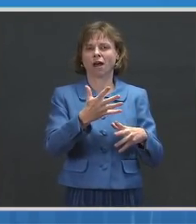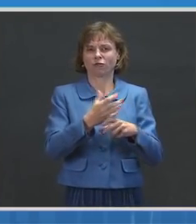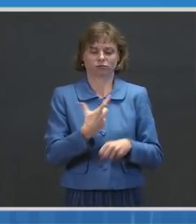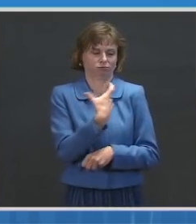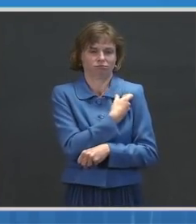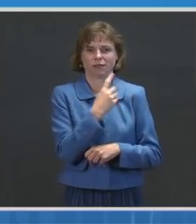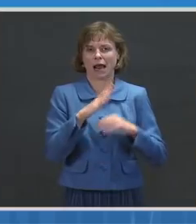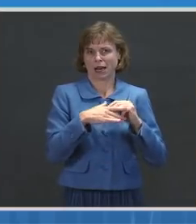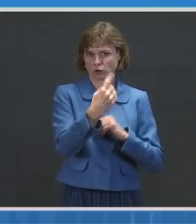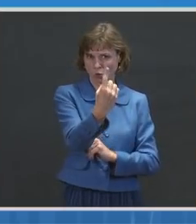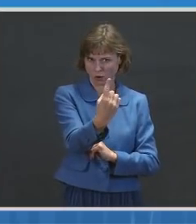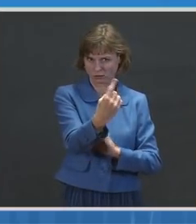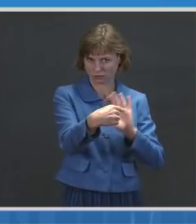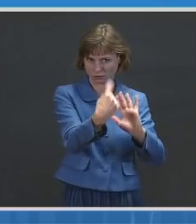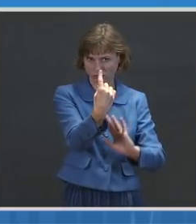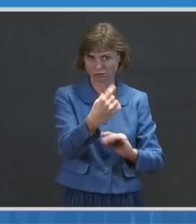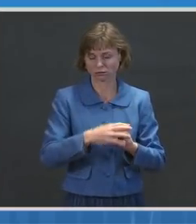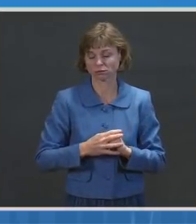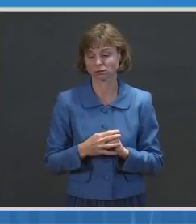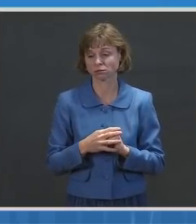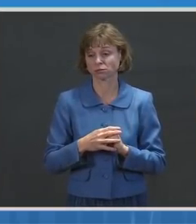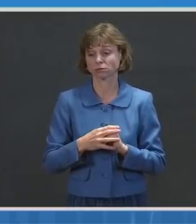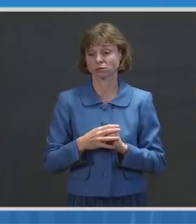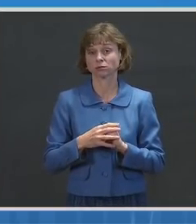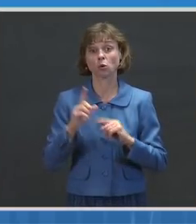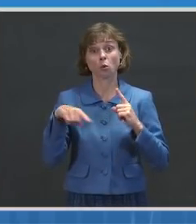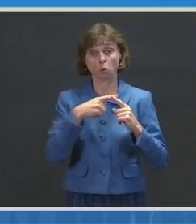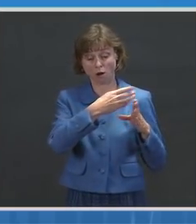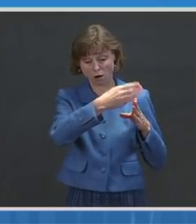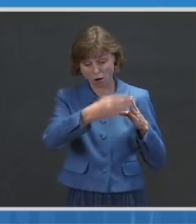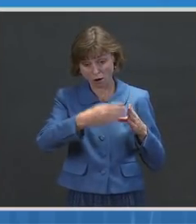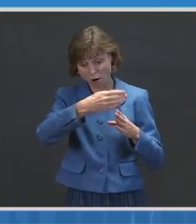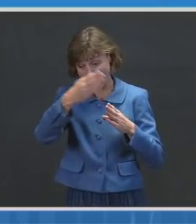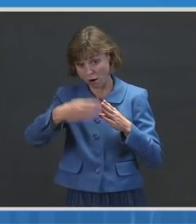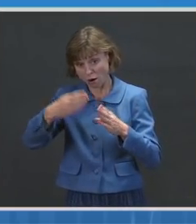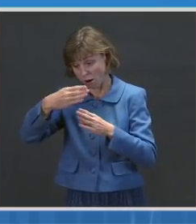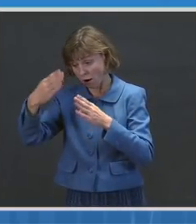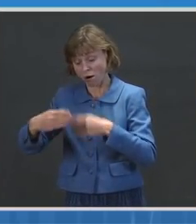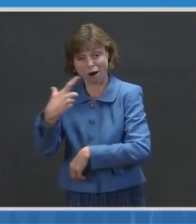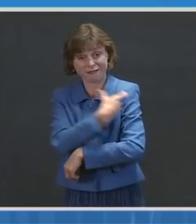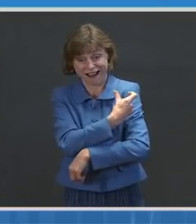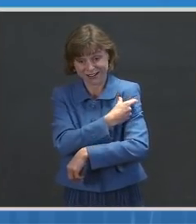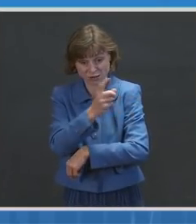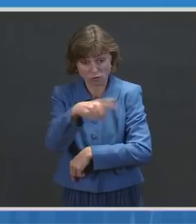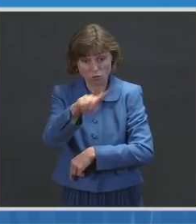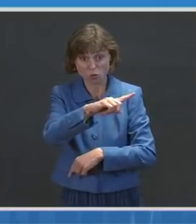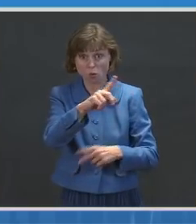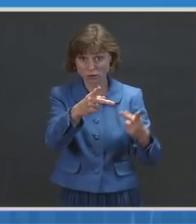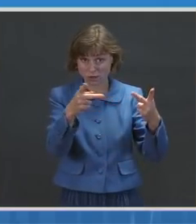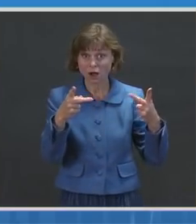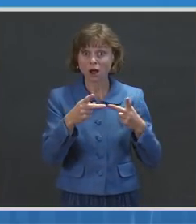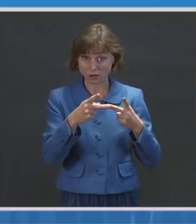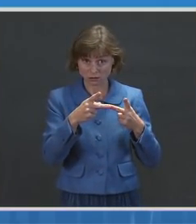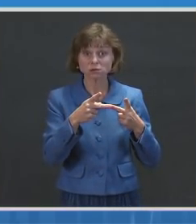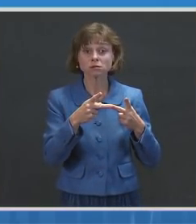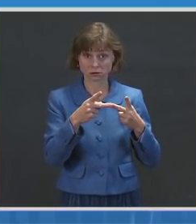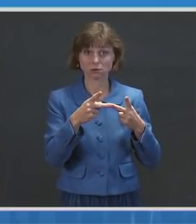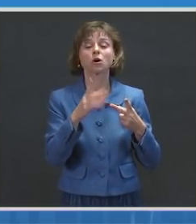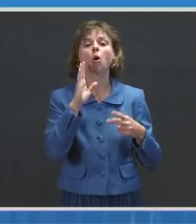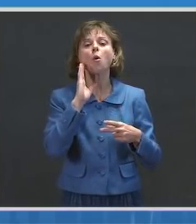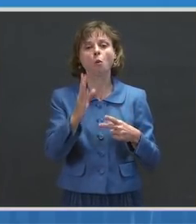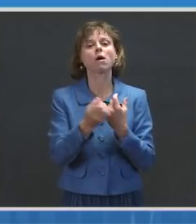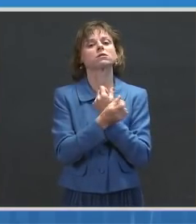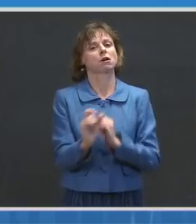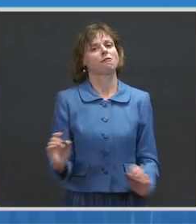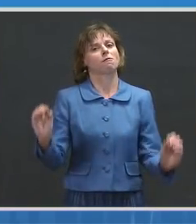As vaccinations at these facilities are completed, that will mean many more lives saved, many more vaccines that